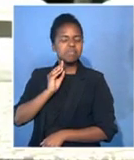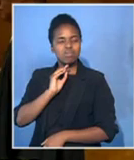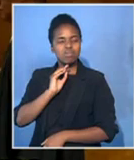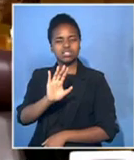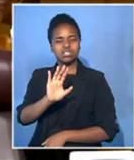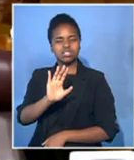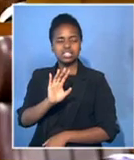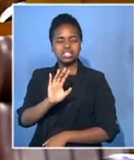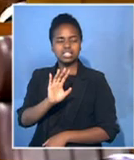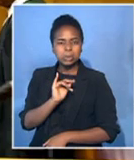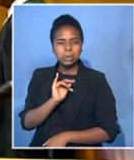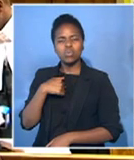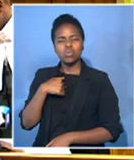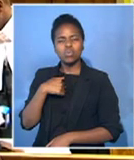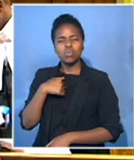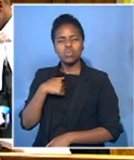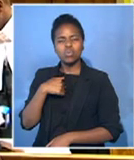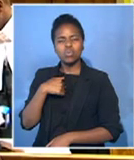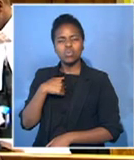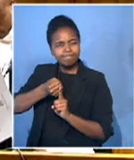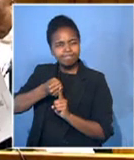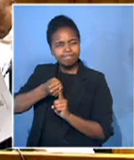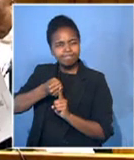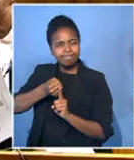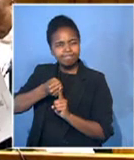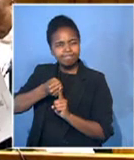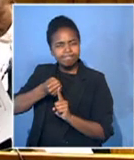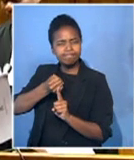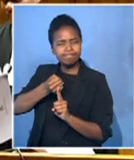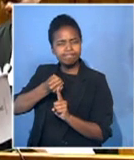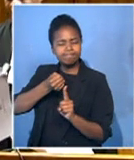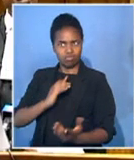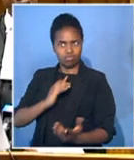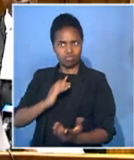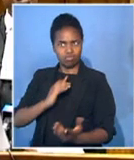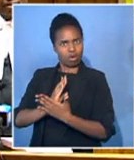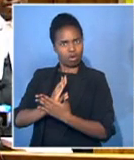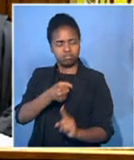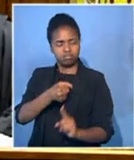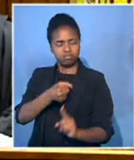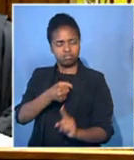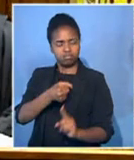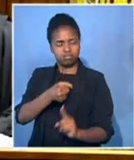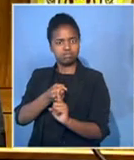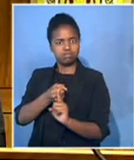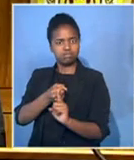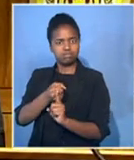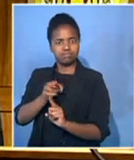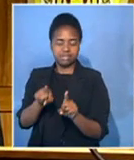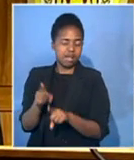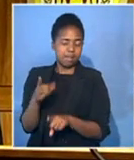suppose they had the endurance to sustain another fight where they thought their rights were affected, just as they did